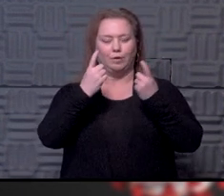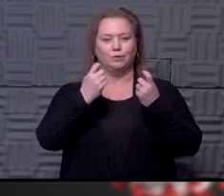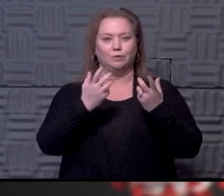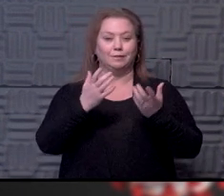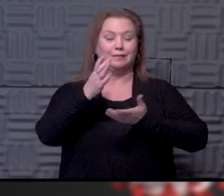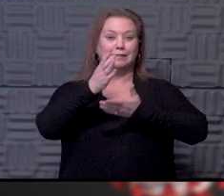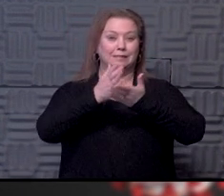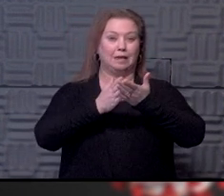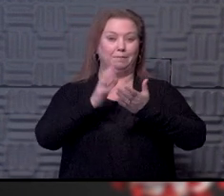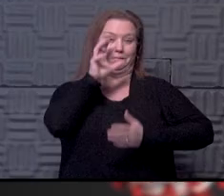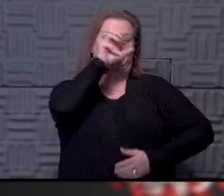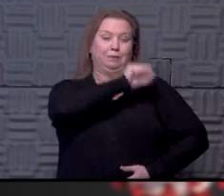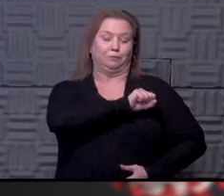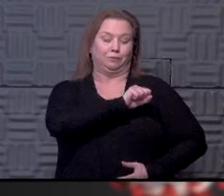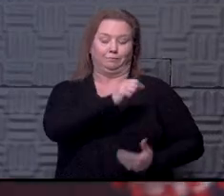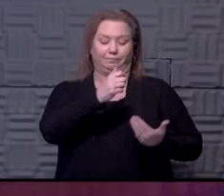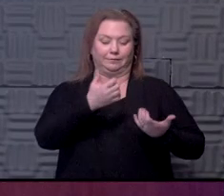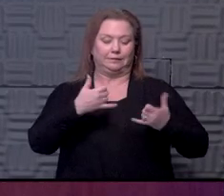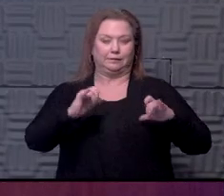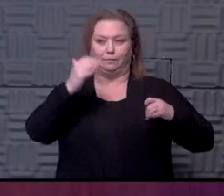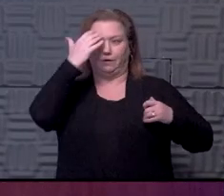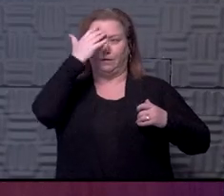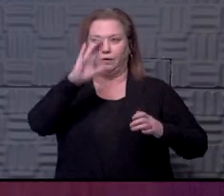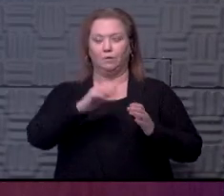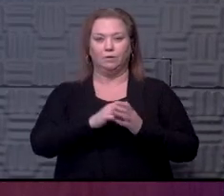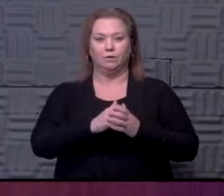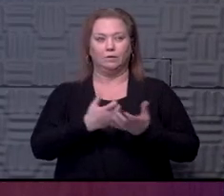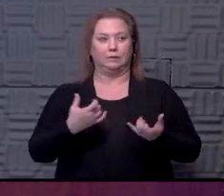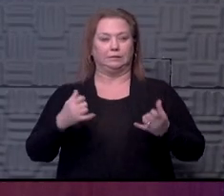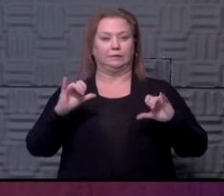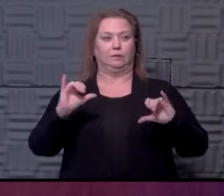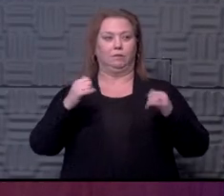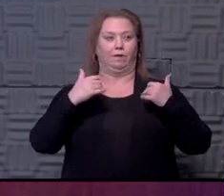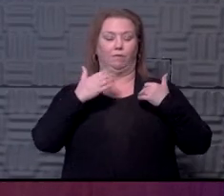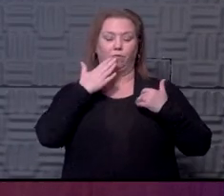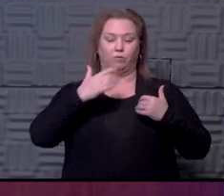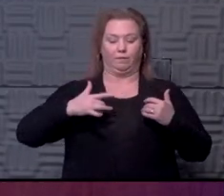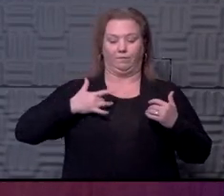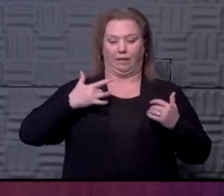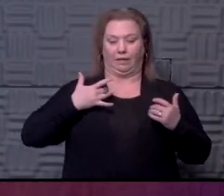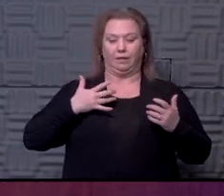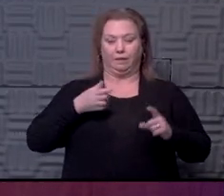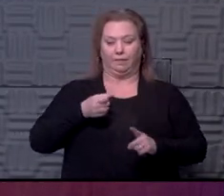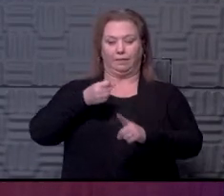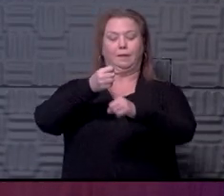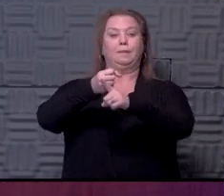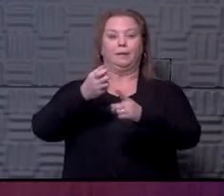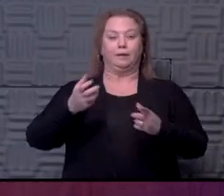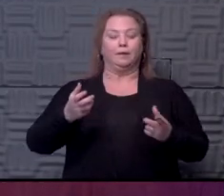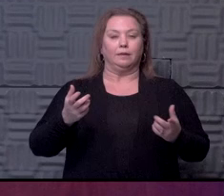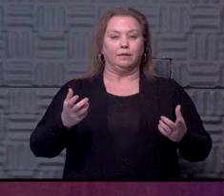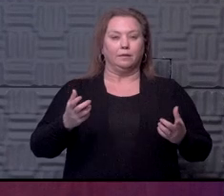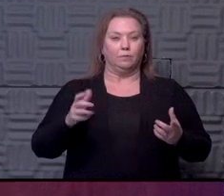are assumptions and unknown still. Some we have a pretty good sense of what the impact will be.